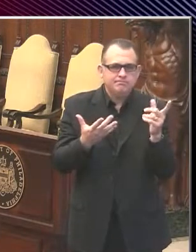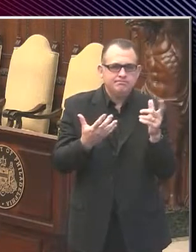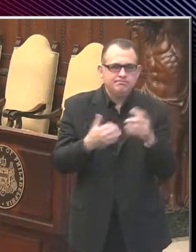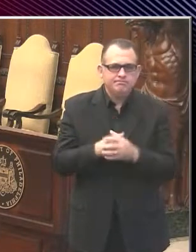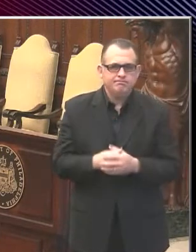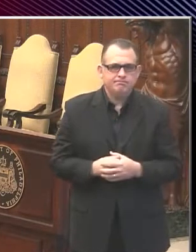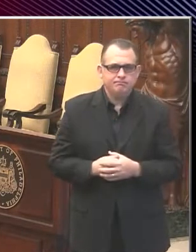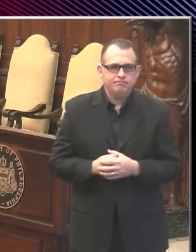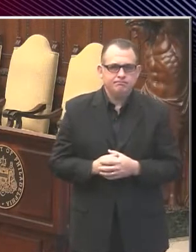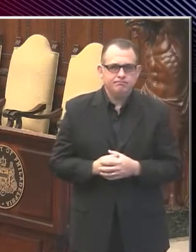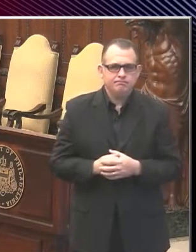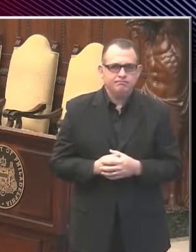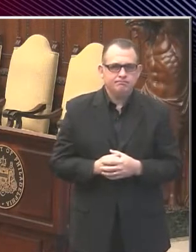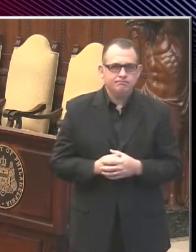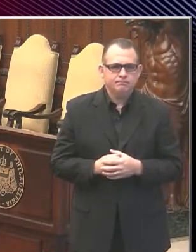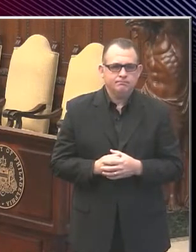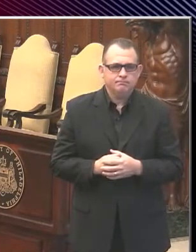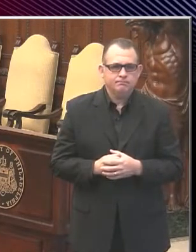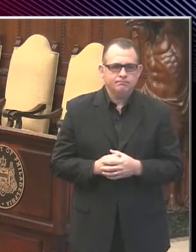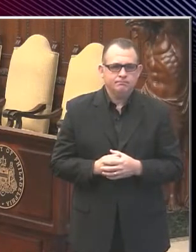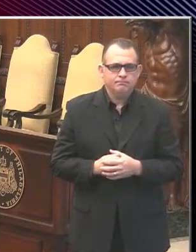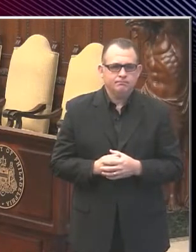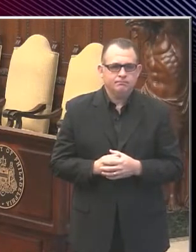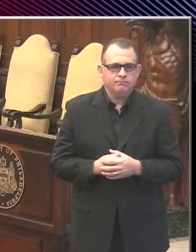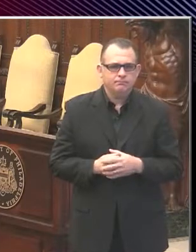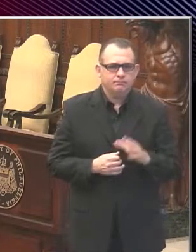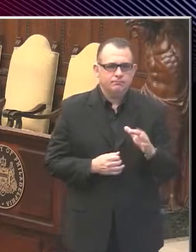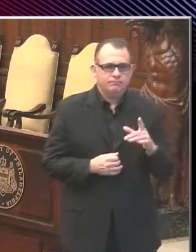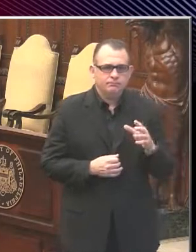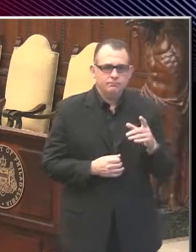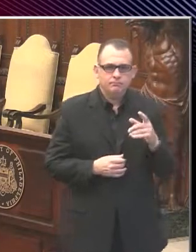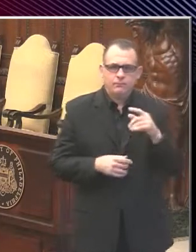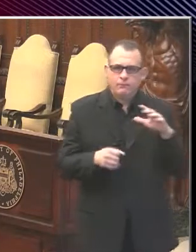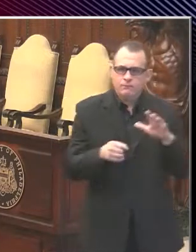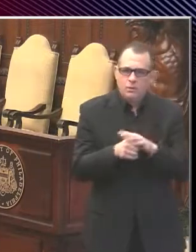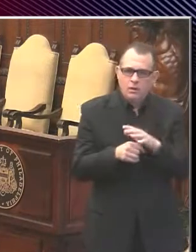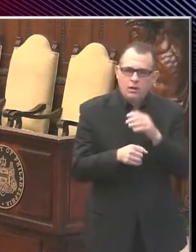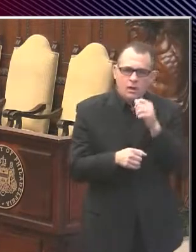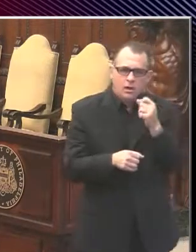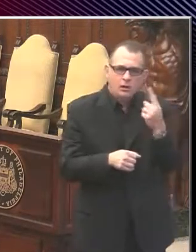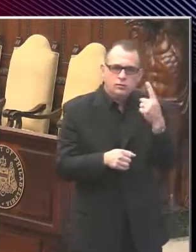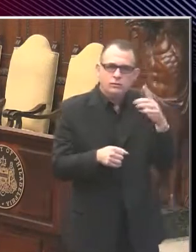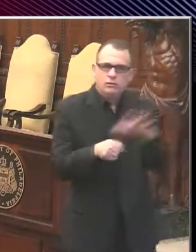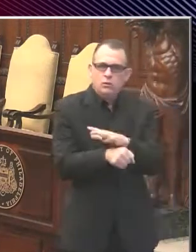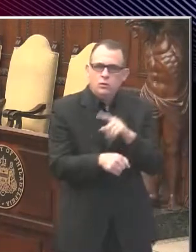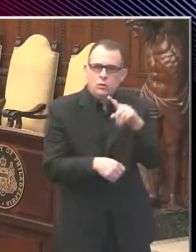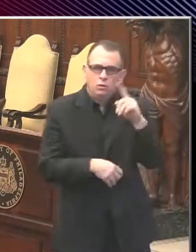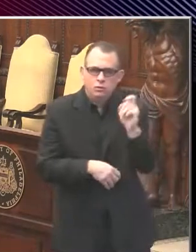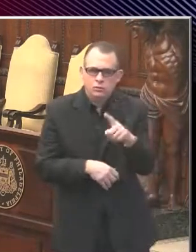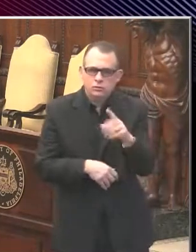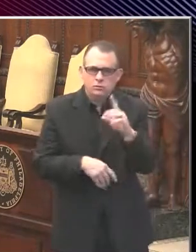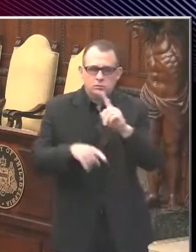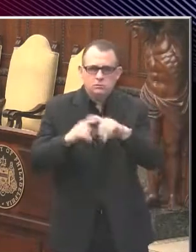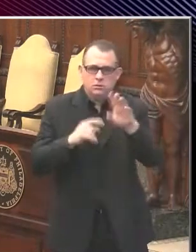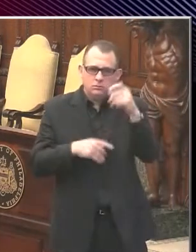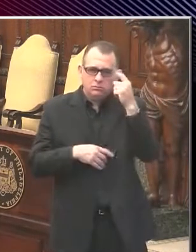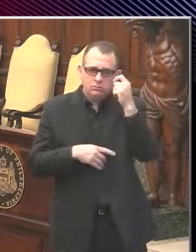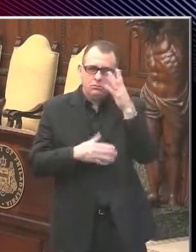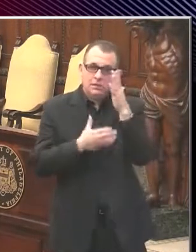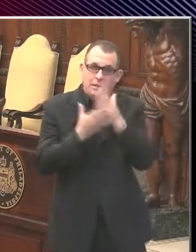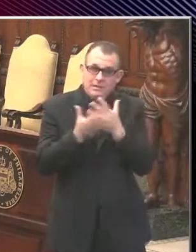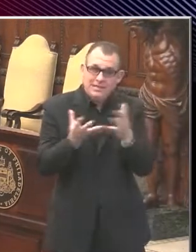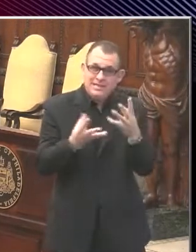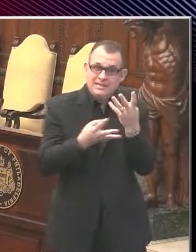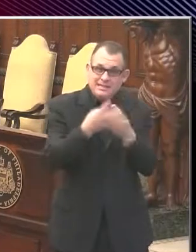I'm not sure I fully caught the question, but just to be clear again, there are some activities that were scheduled to reopen today. They will be allowed to reopen